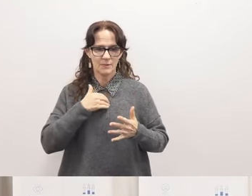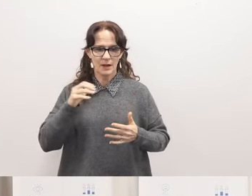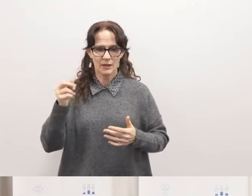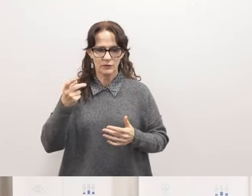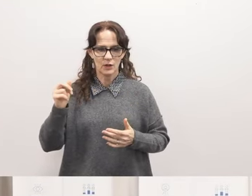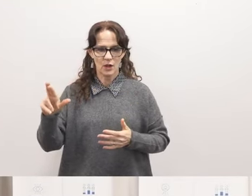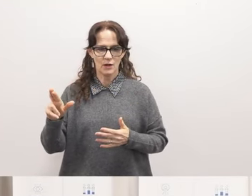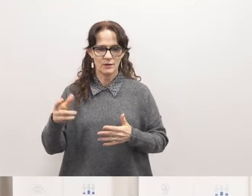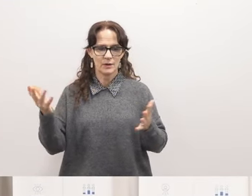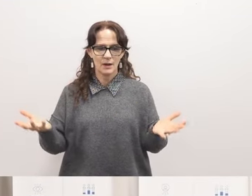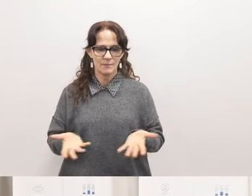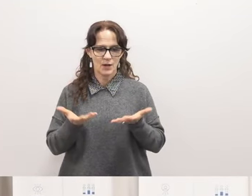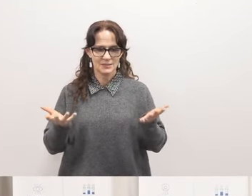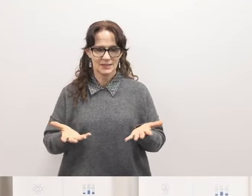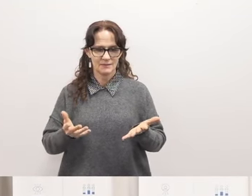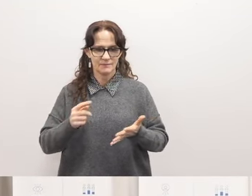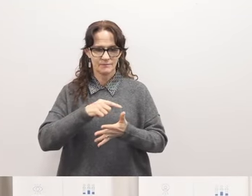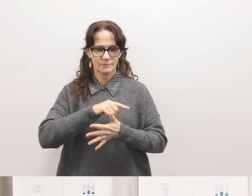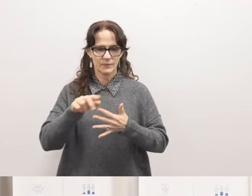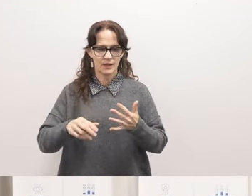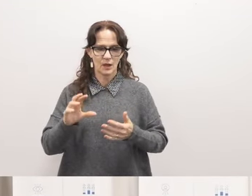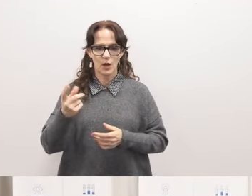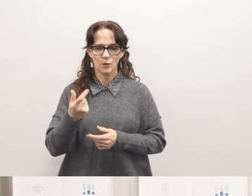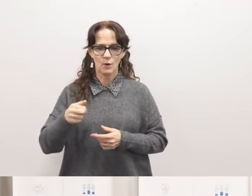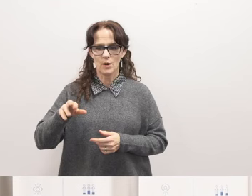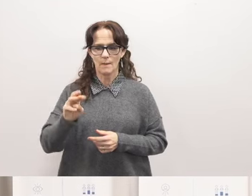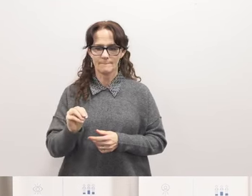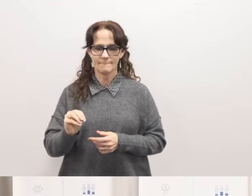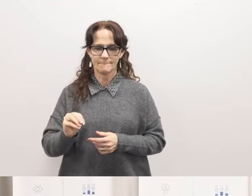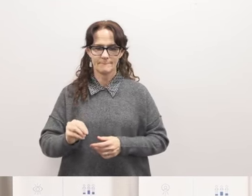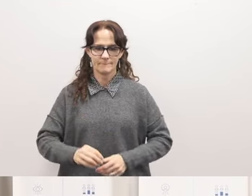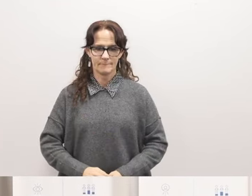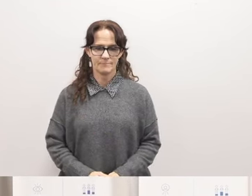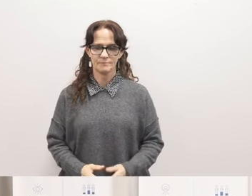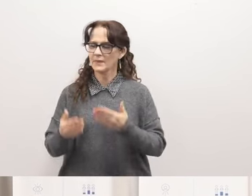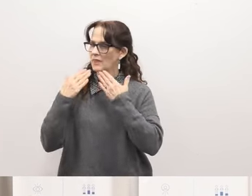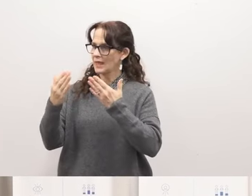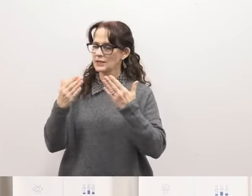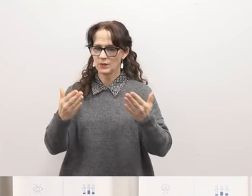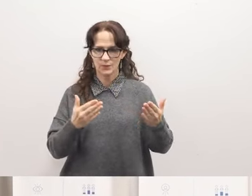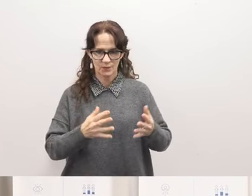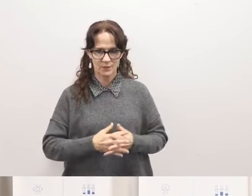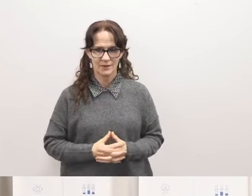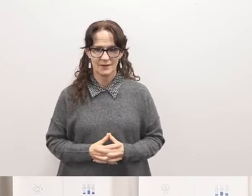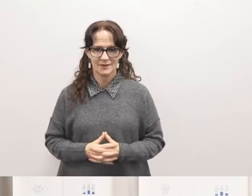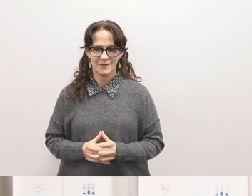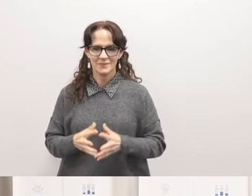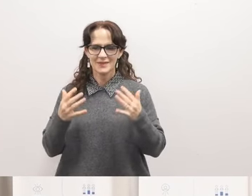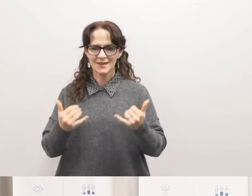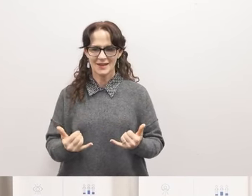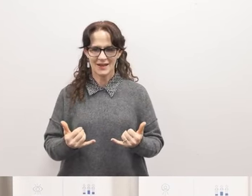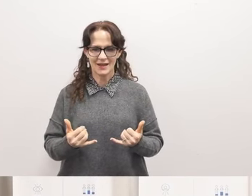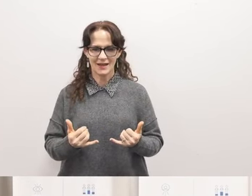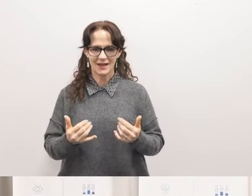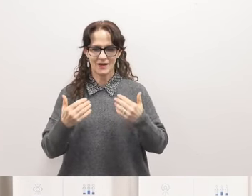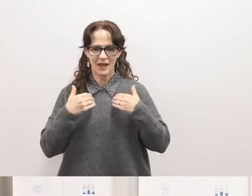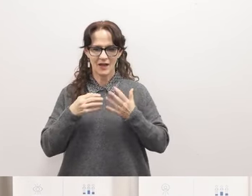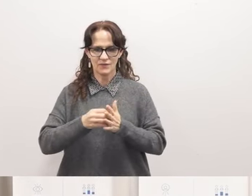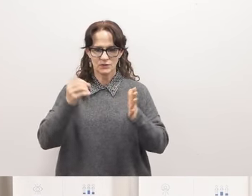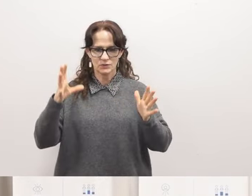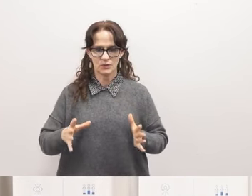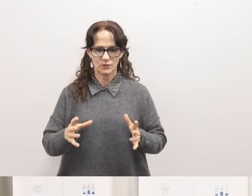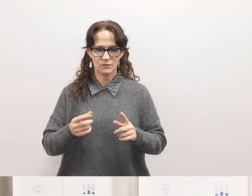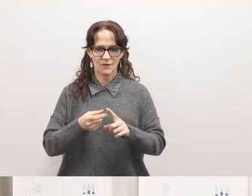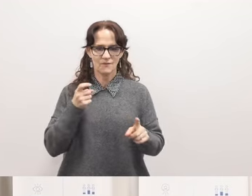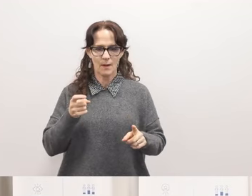present thank you we have a quorum thank you and now we will have our student from